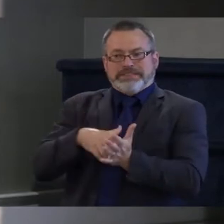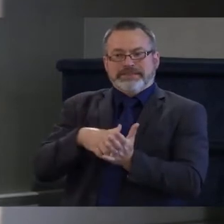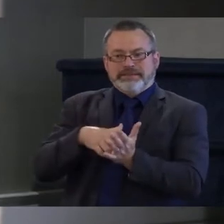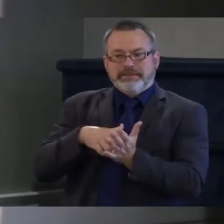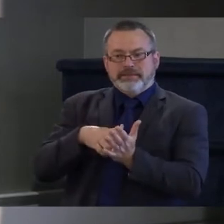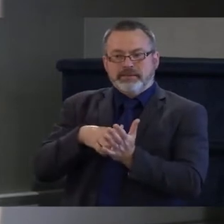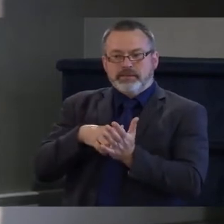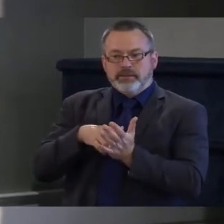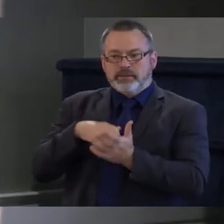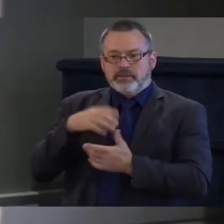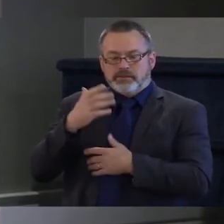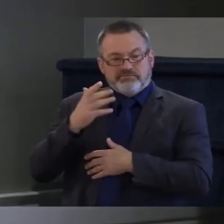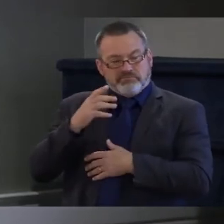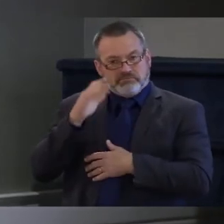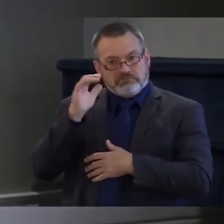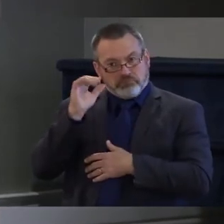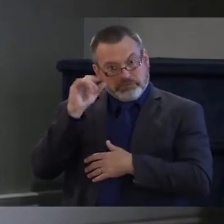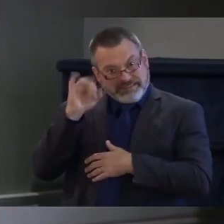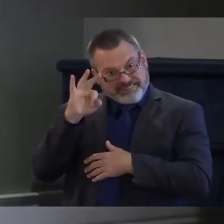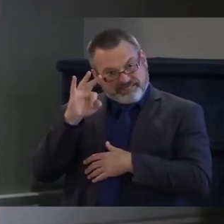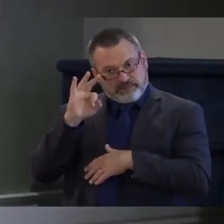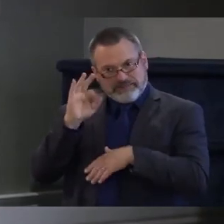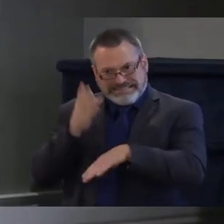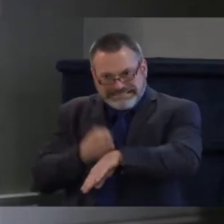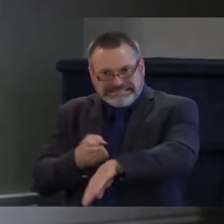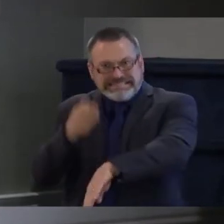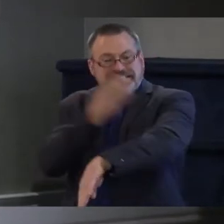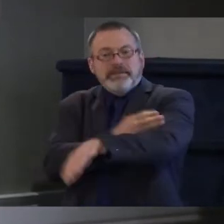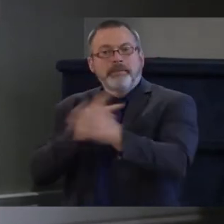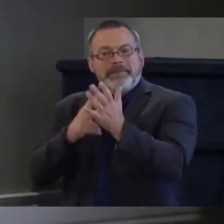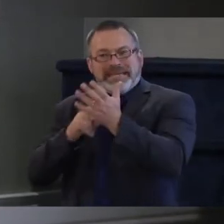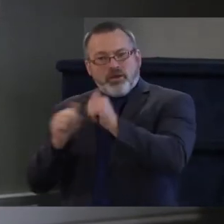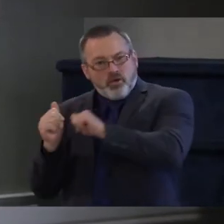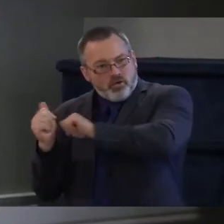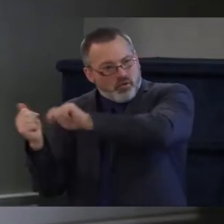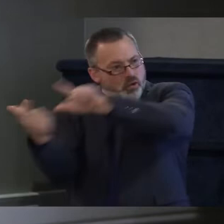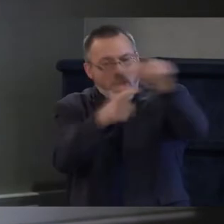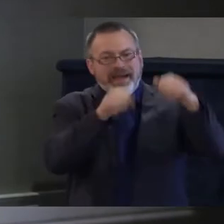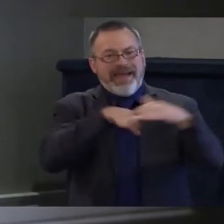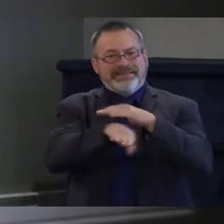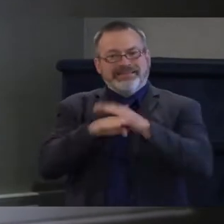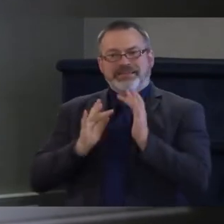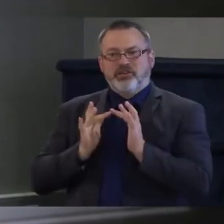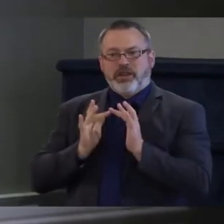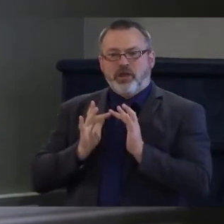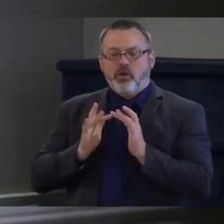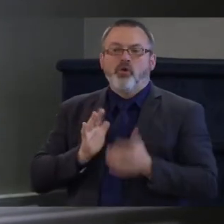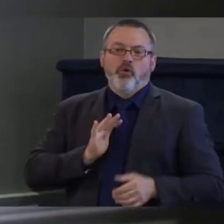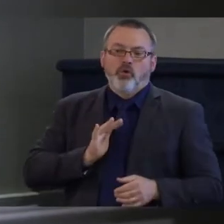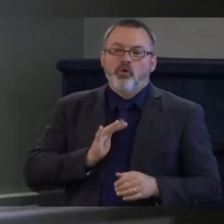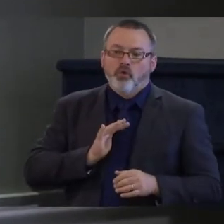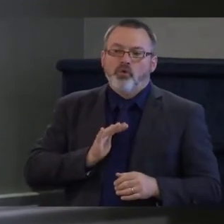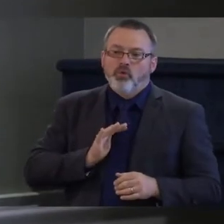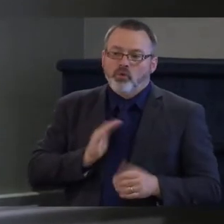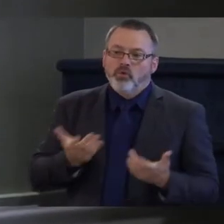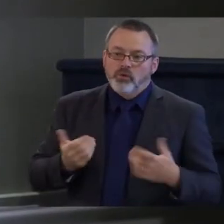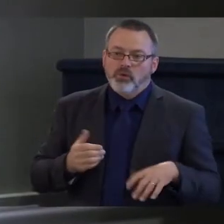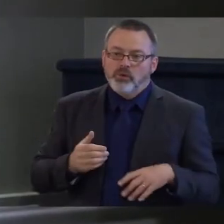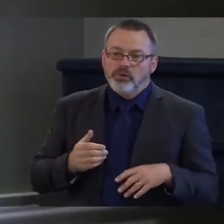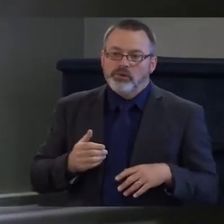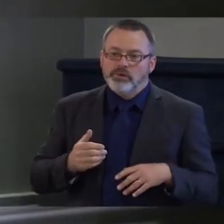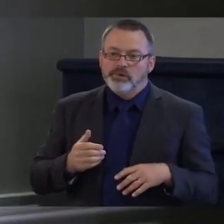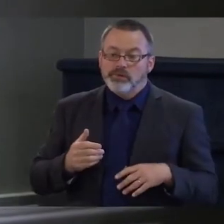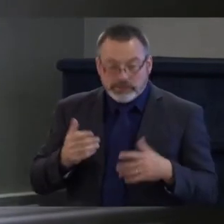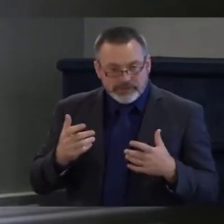Also looking at, as was mentioned earlier, our workforce, trying to expand the workforce so we have more access to social